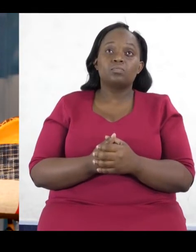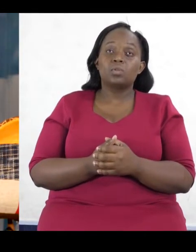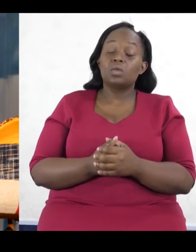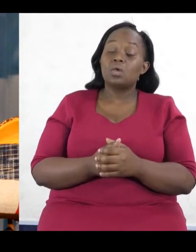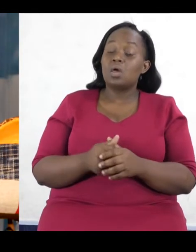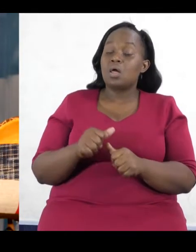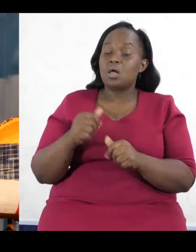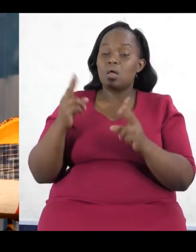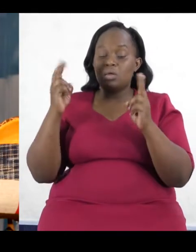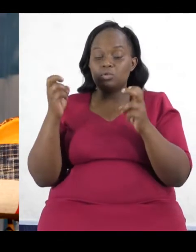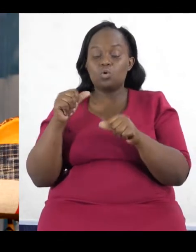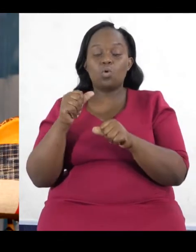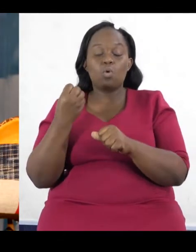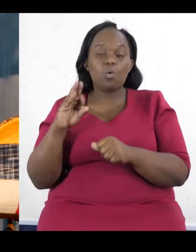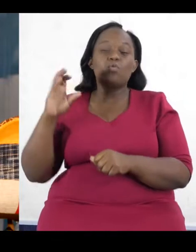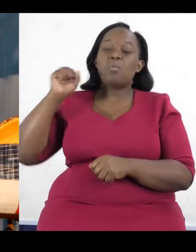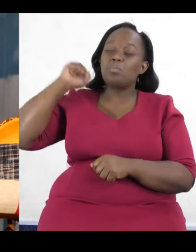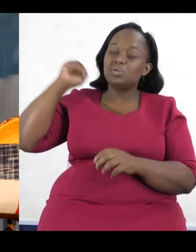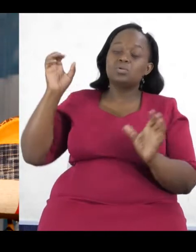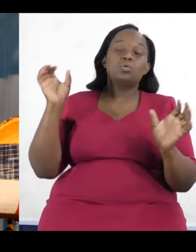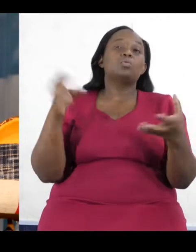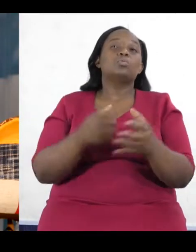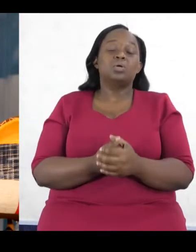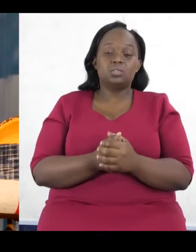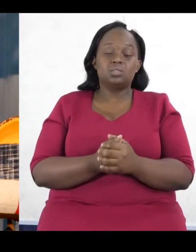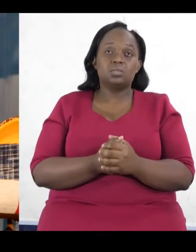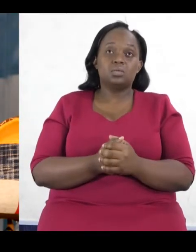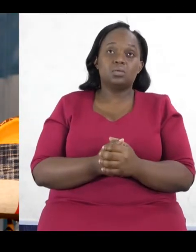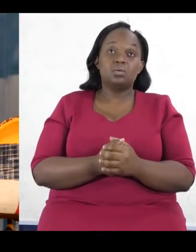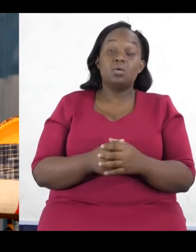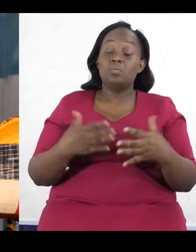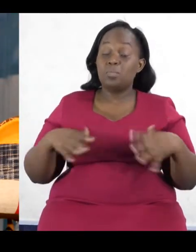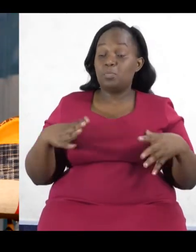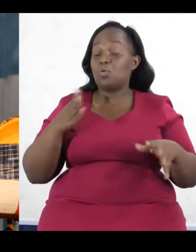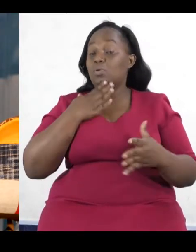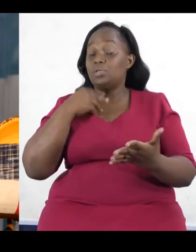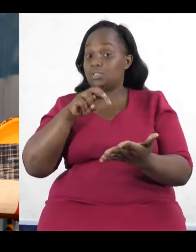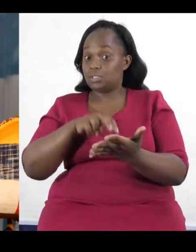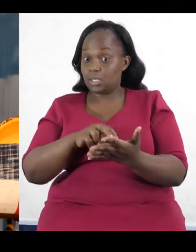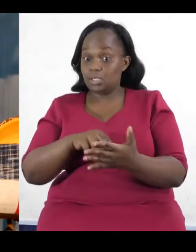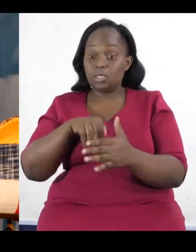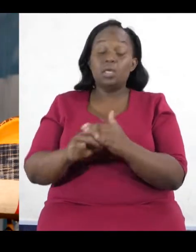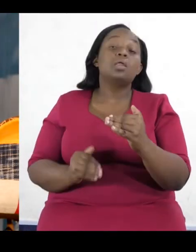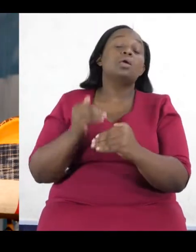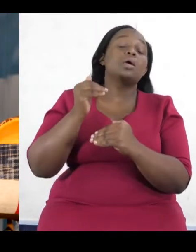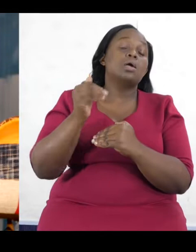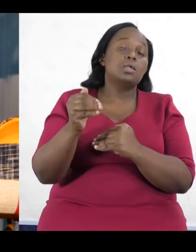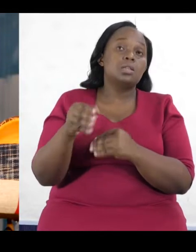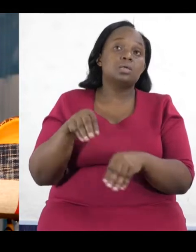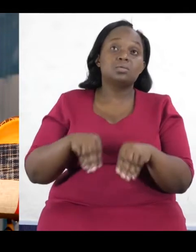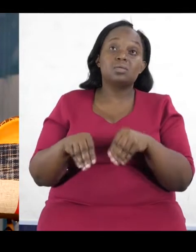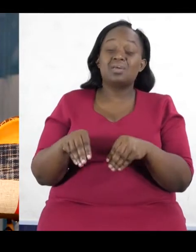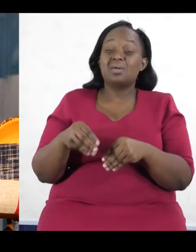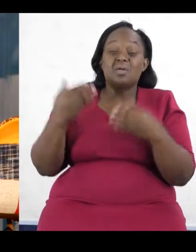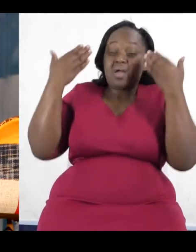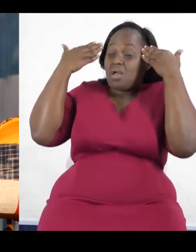So even people who are trying to buy in the next election, you don't even know which party will be there on the day of elections, you know. So it's